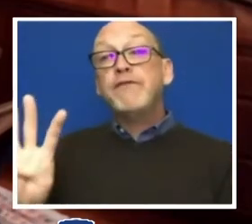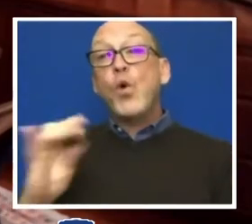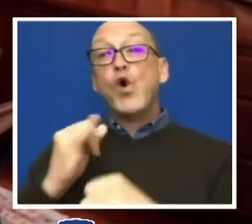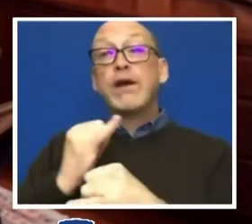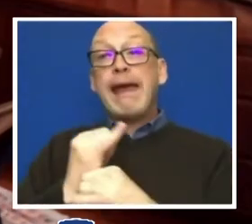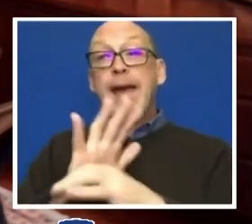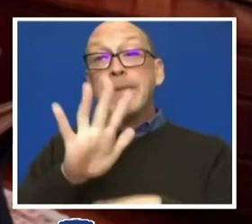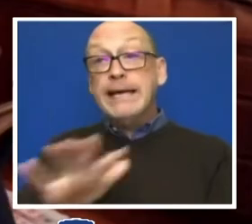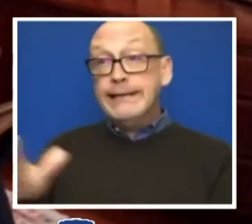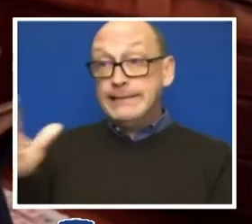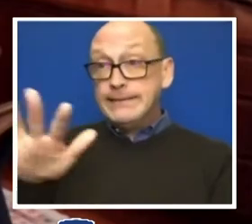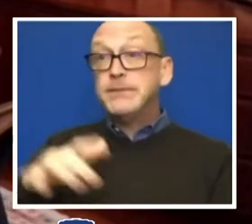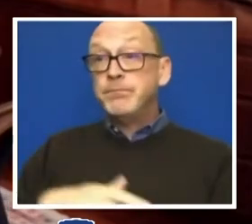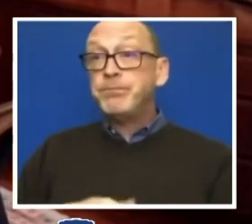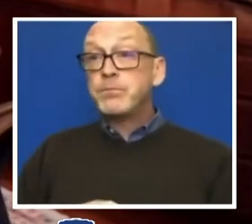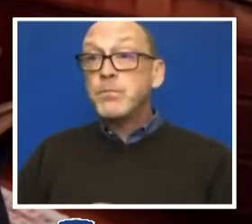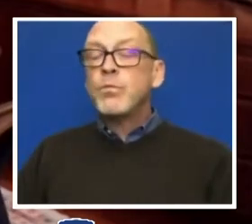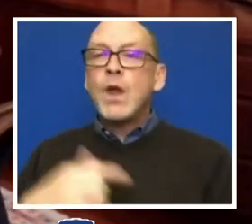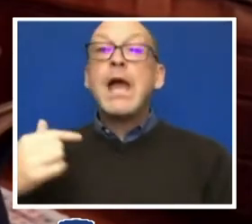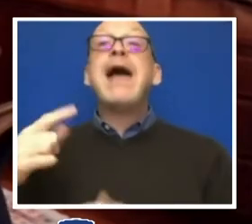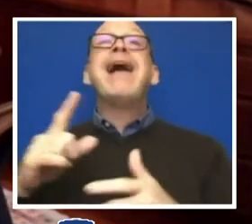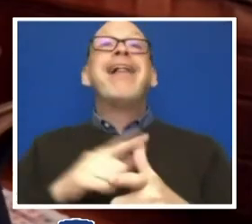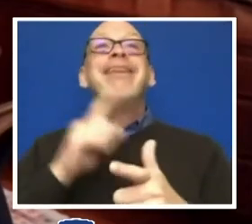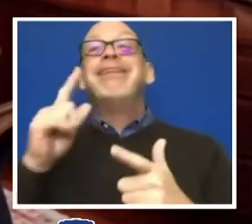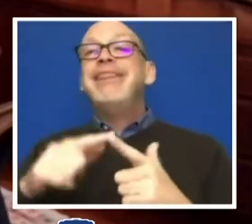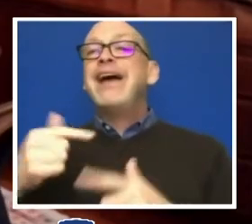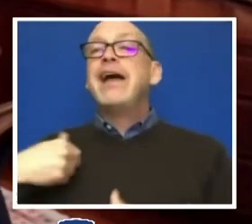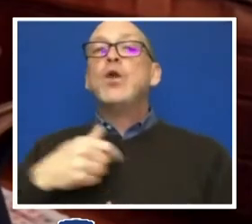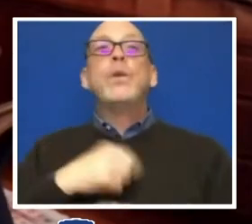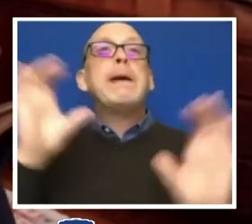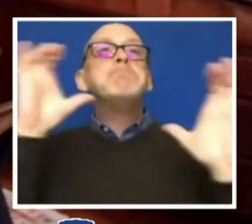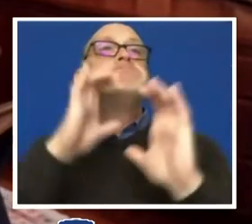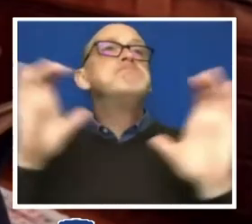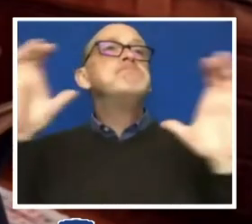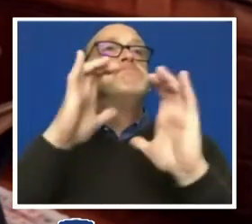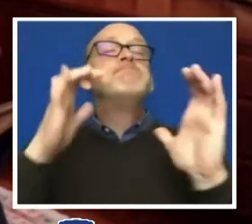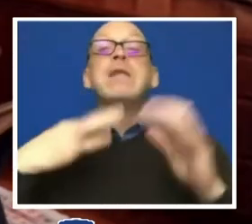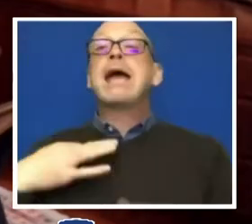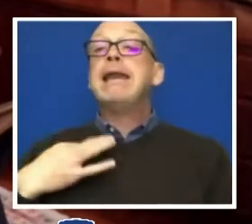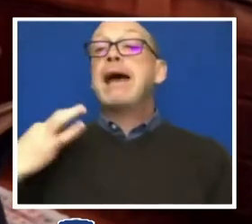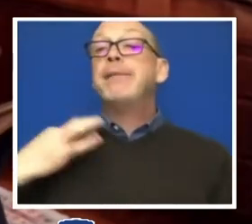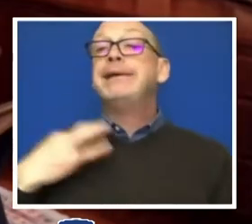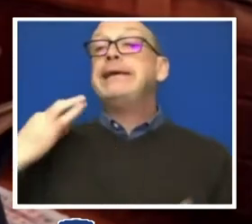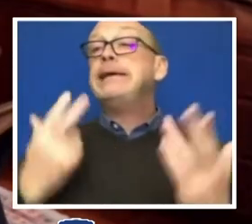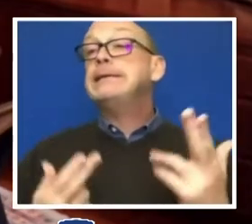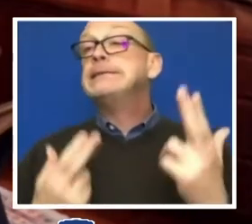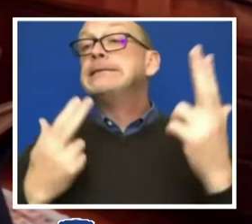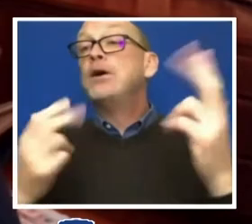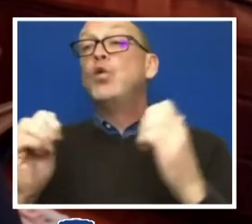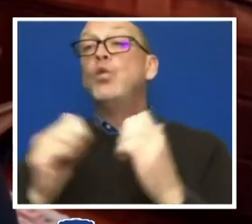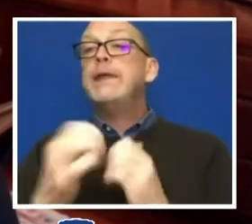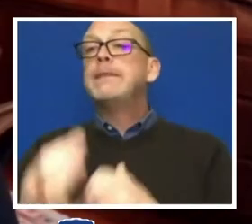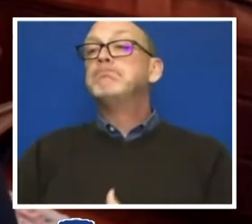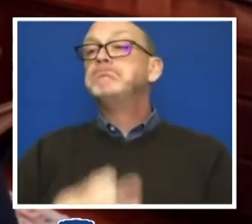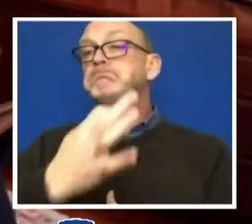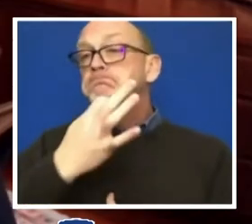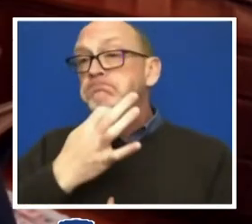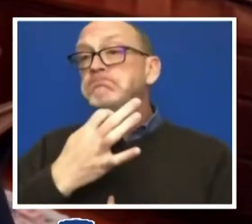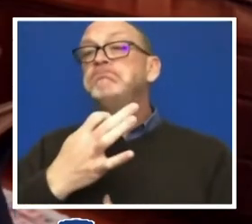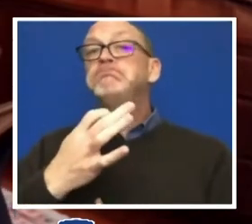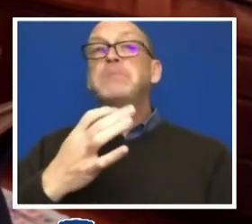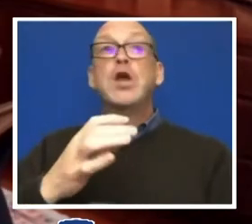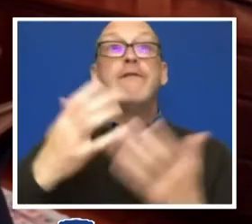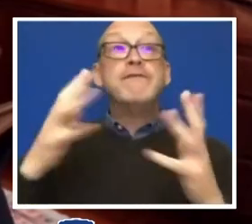We then sought nominees with demonstrated expertise in the work of